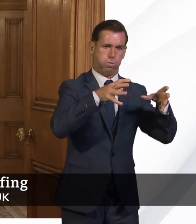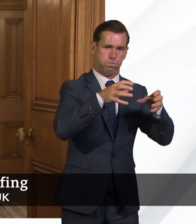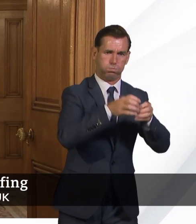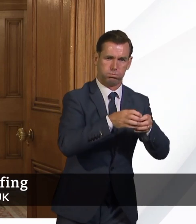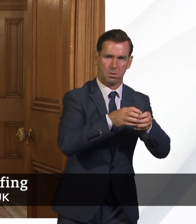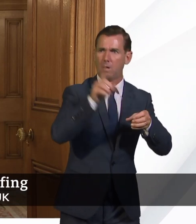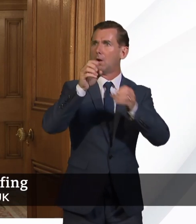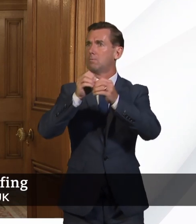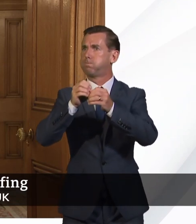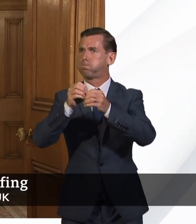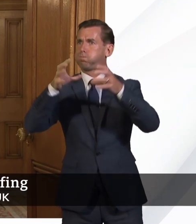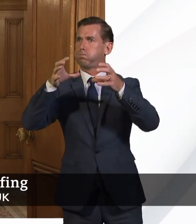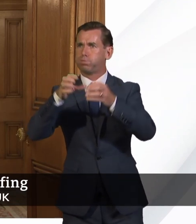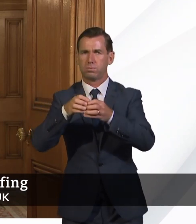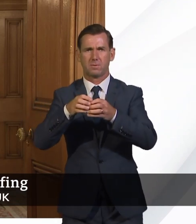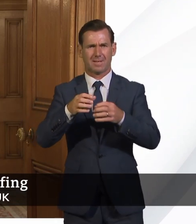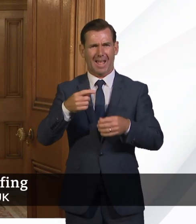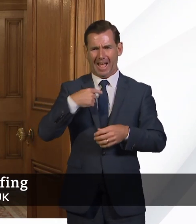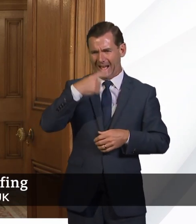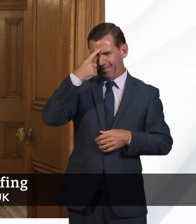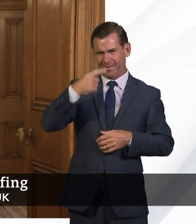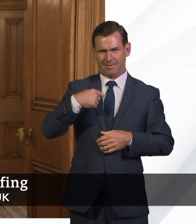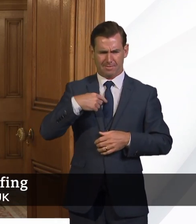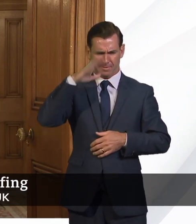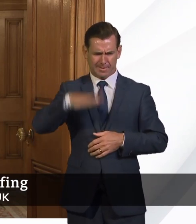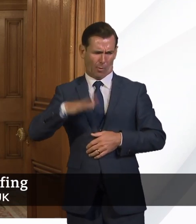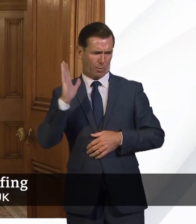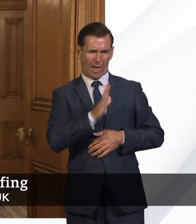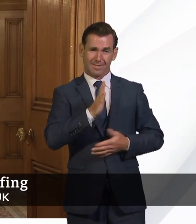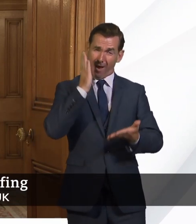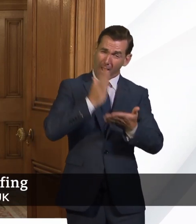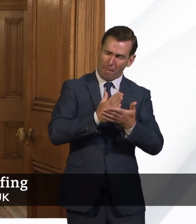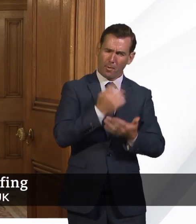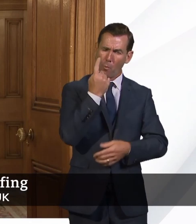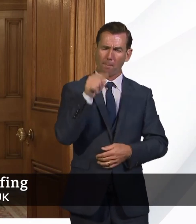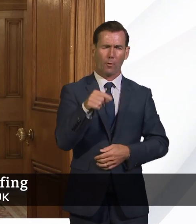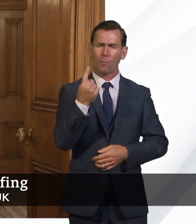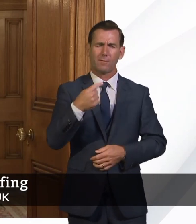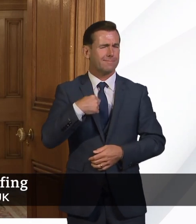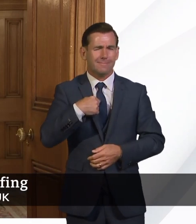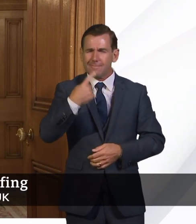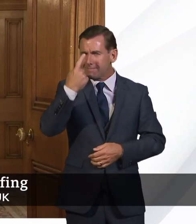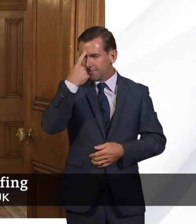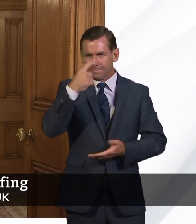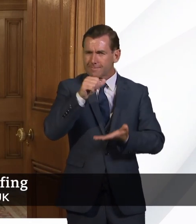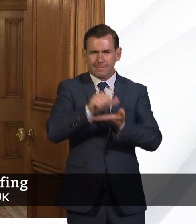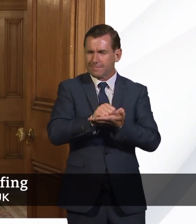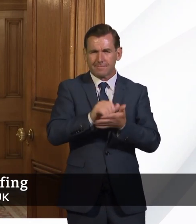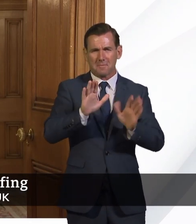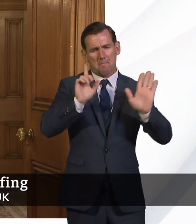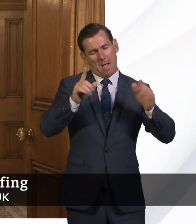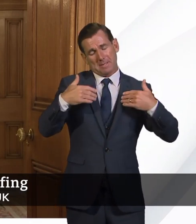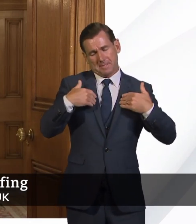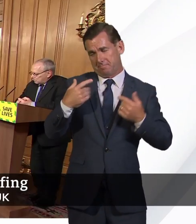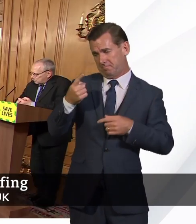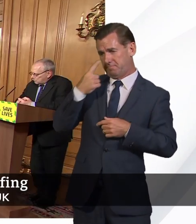out. But I think probably that south-west figure today isn't quite as maybe being reported. But again, I turn